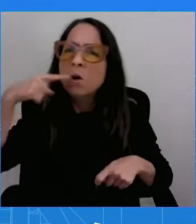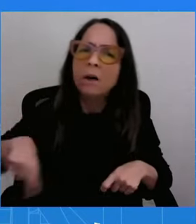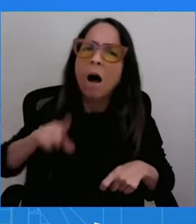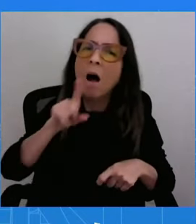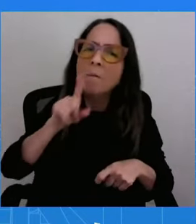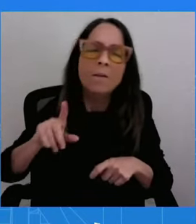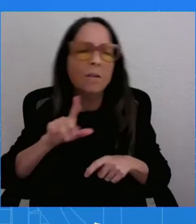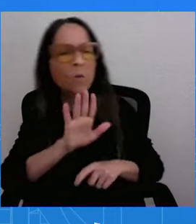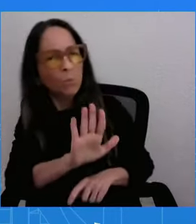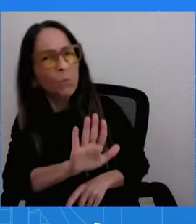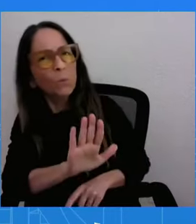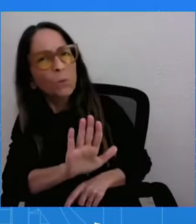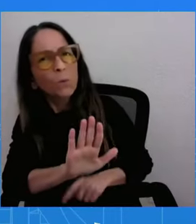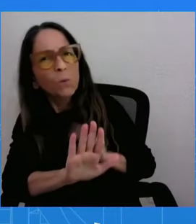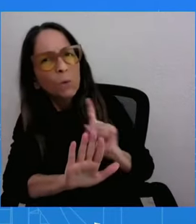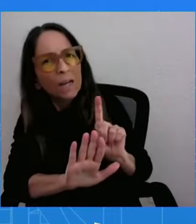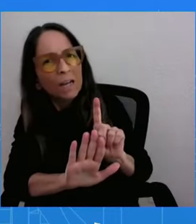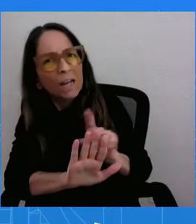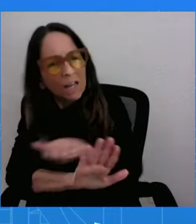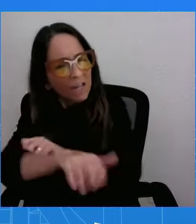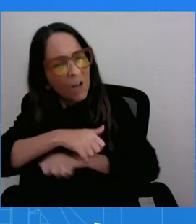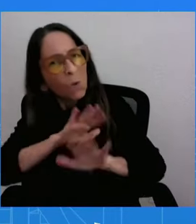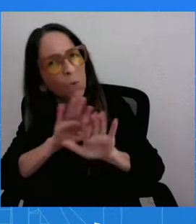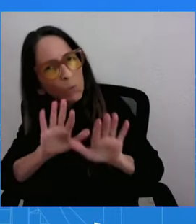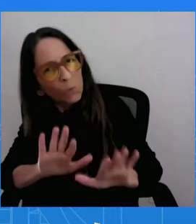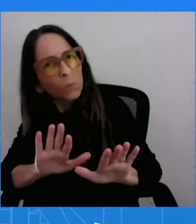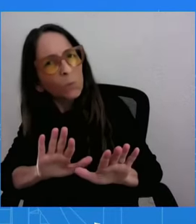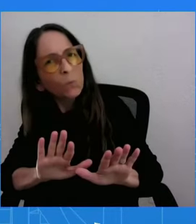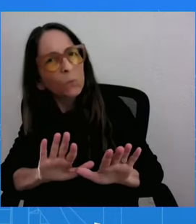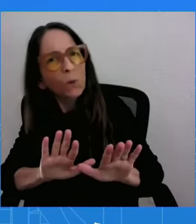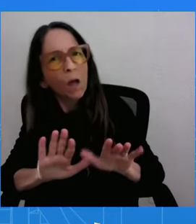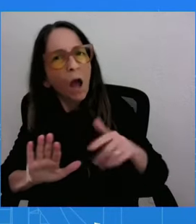I'm telling you, nothing's changed about our policy with respect